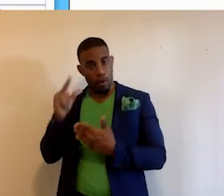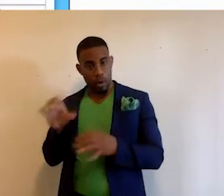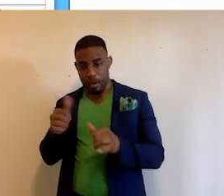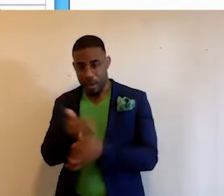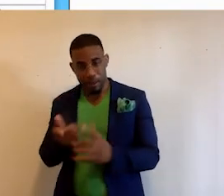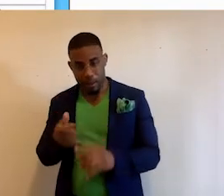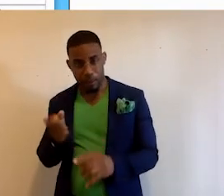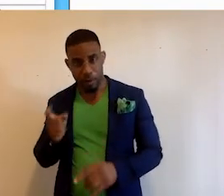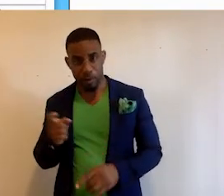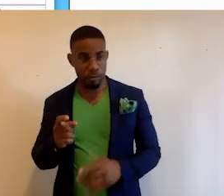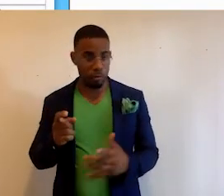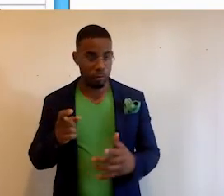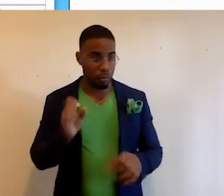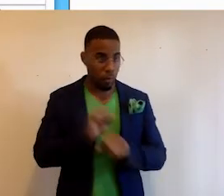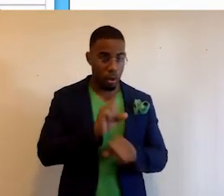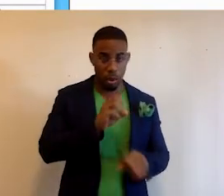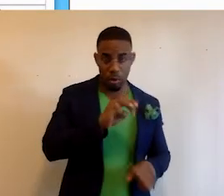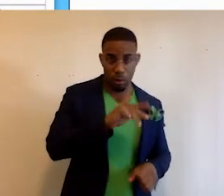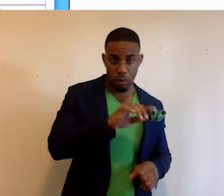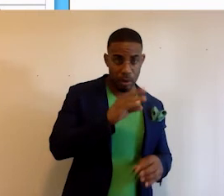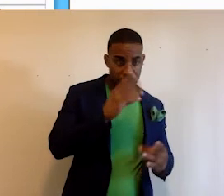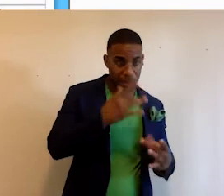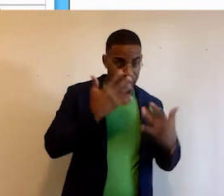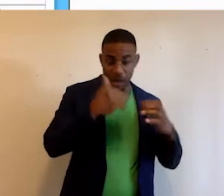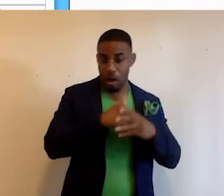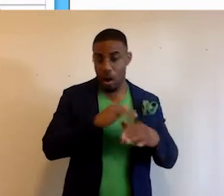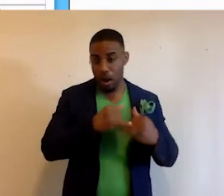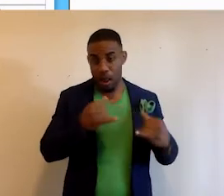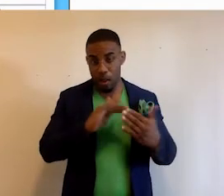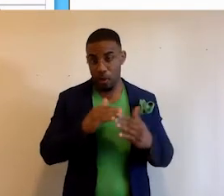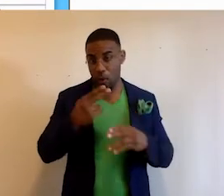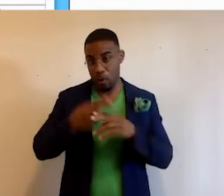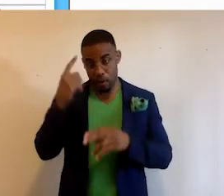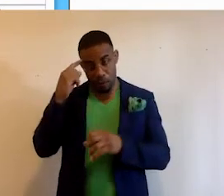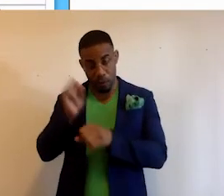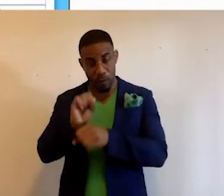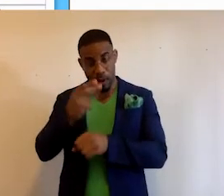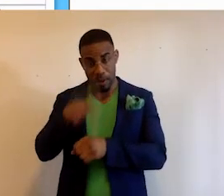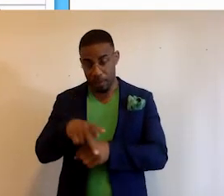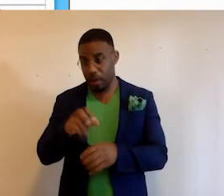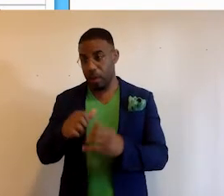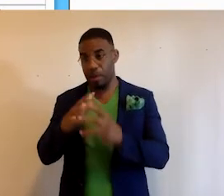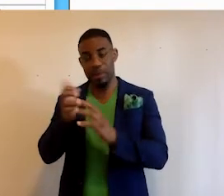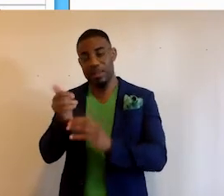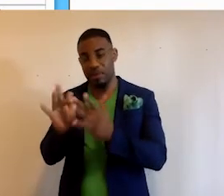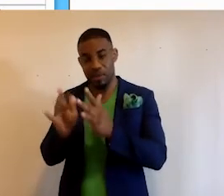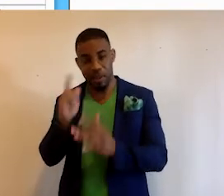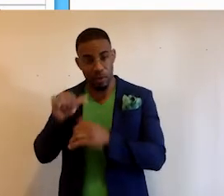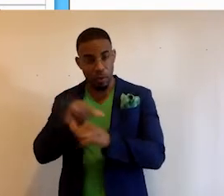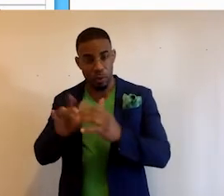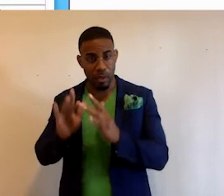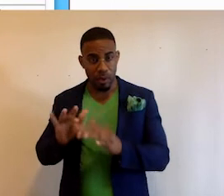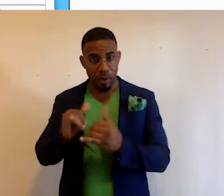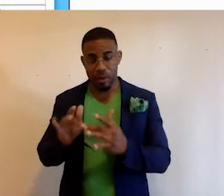did everything from working on a smoking cessation online community, working for Hewlett Packard, and I built several sites, a social networking